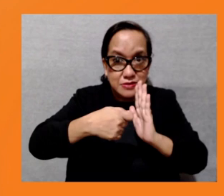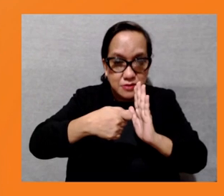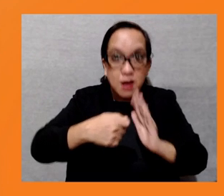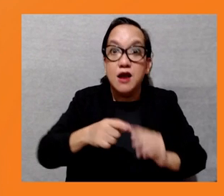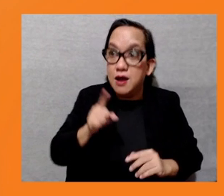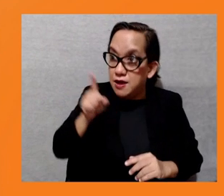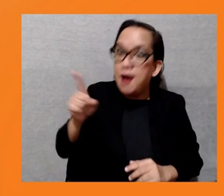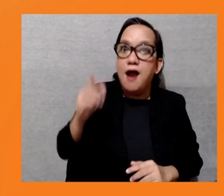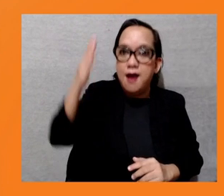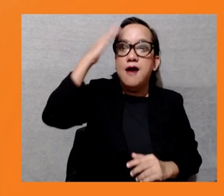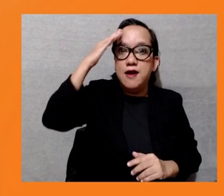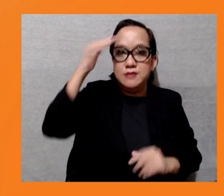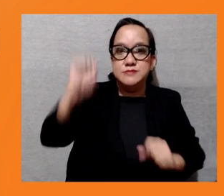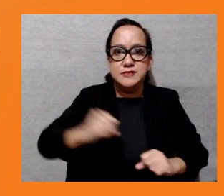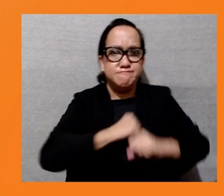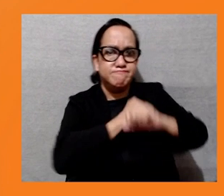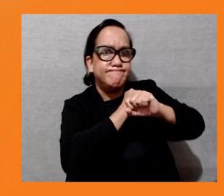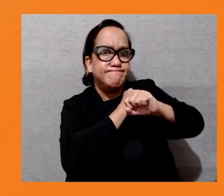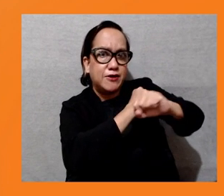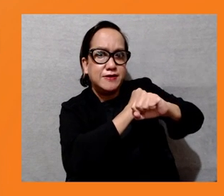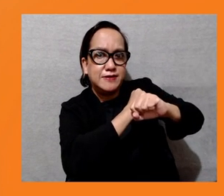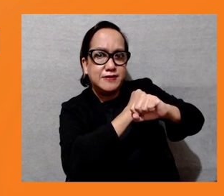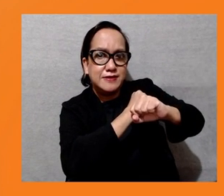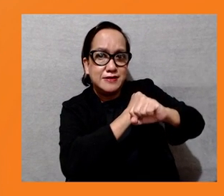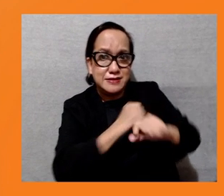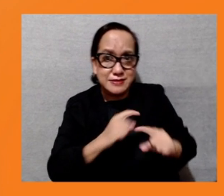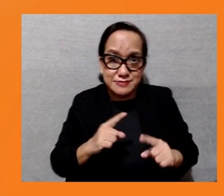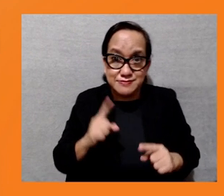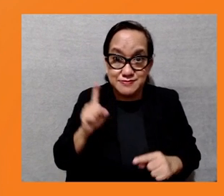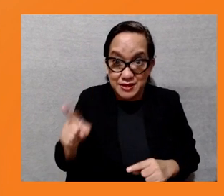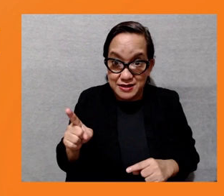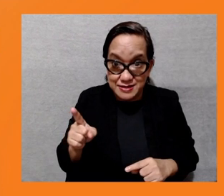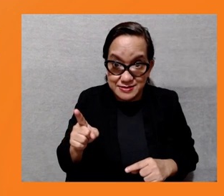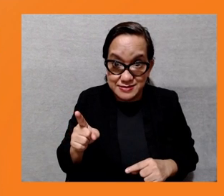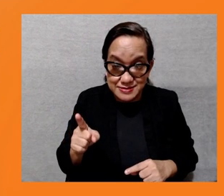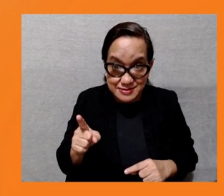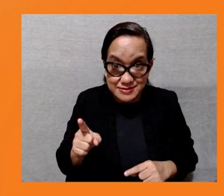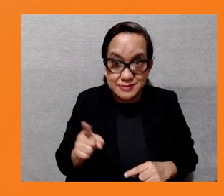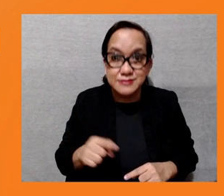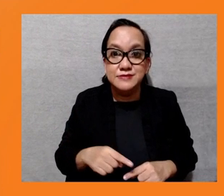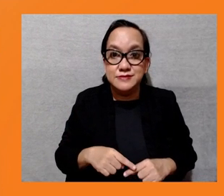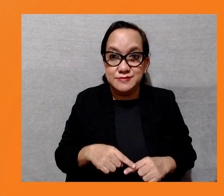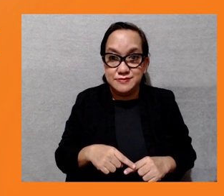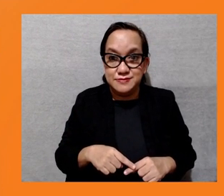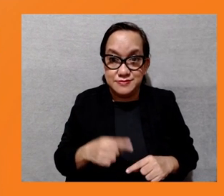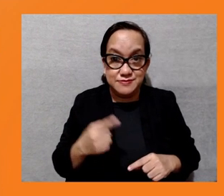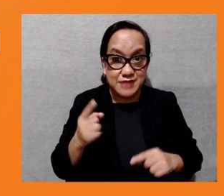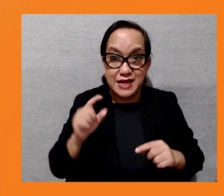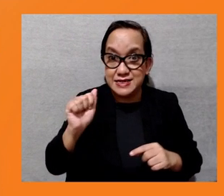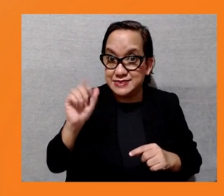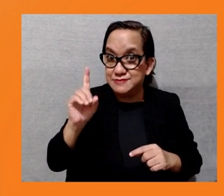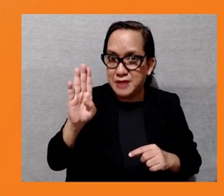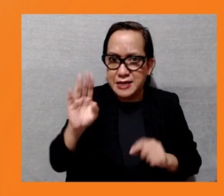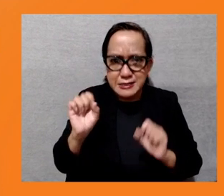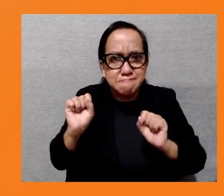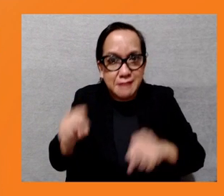Bruce have also touched upon this, we've also seen that ADB could do better in screening projects for its